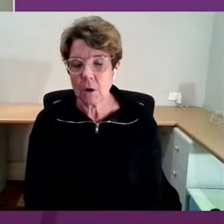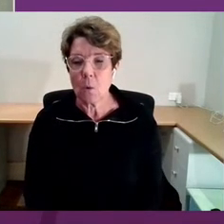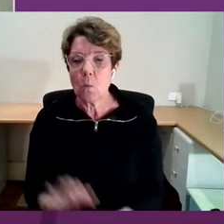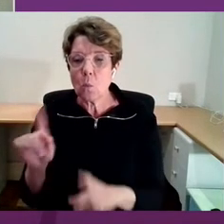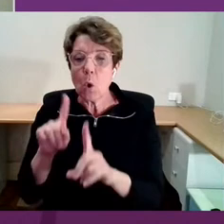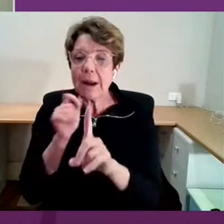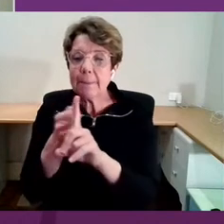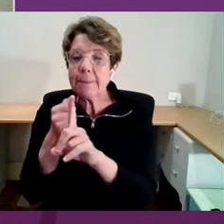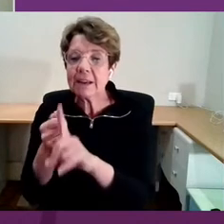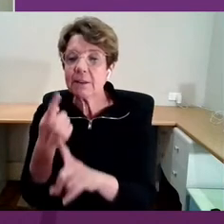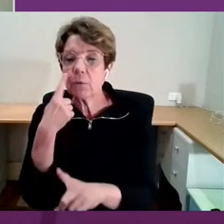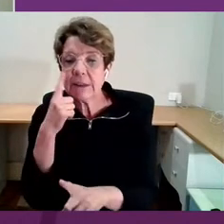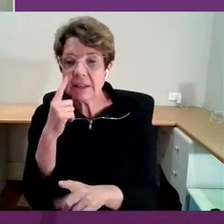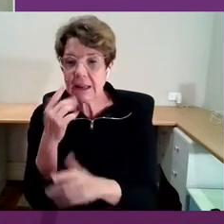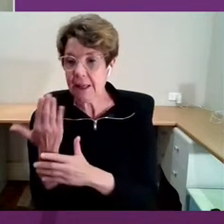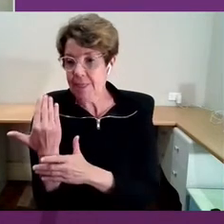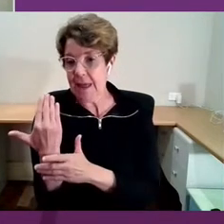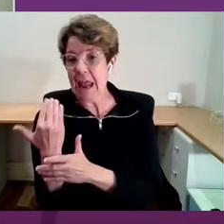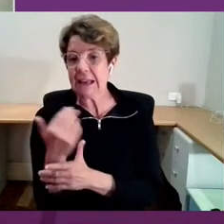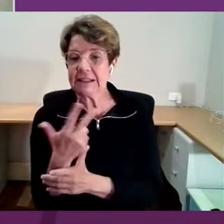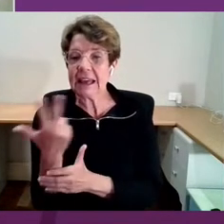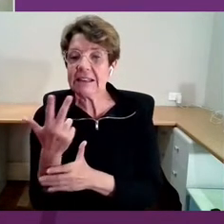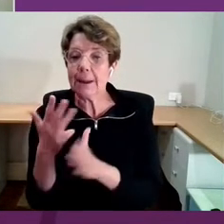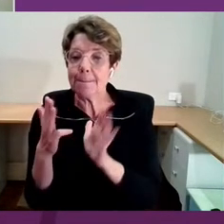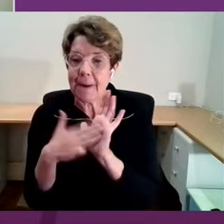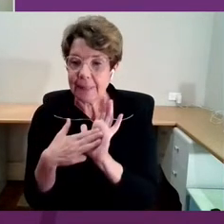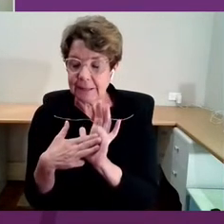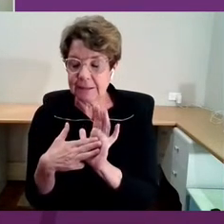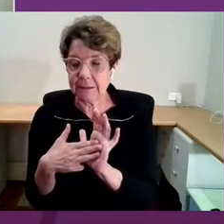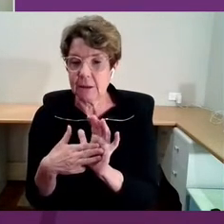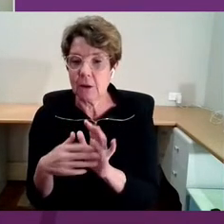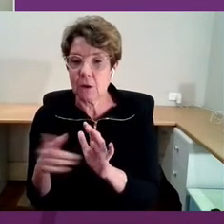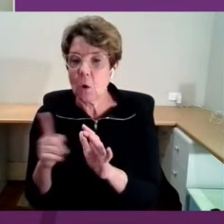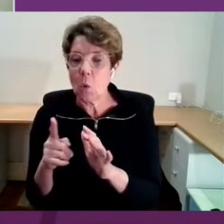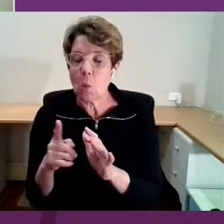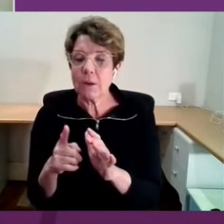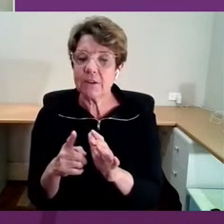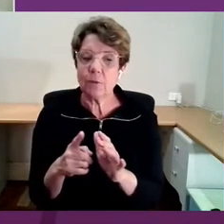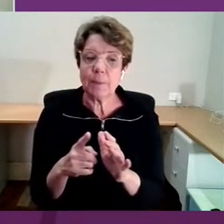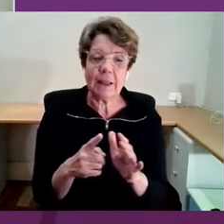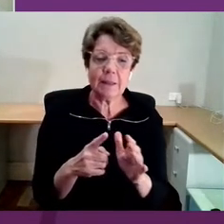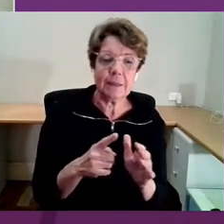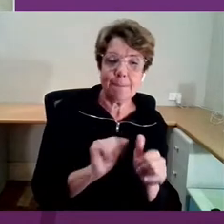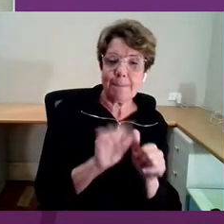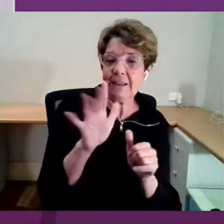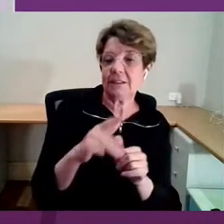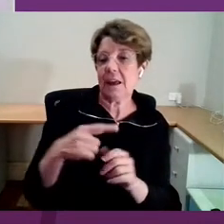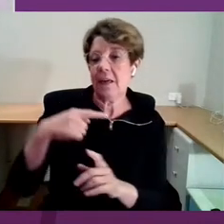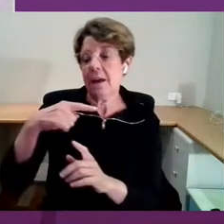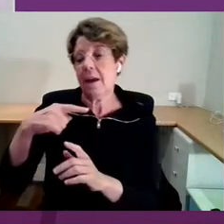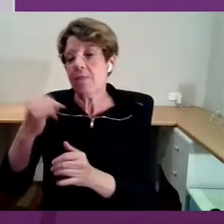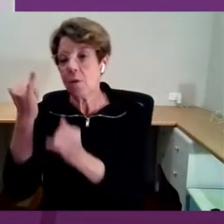particularly in the last 18 months? What have been the highlights and the lowlights from your perspective in this area?